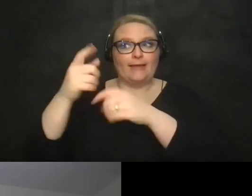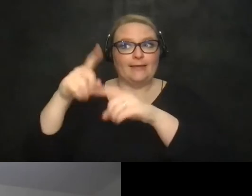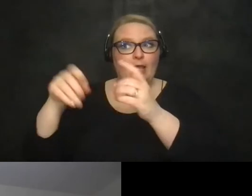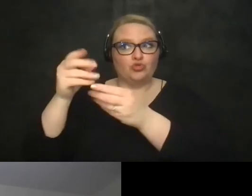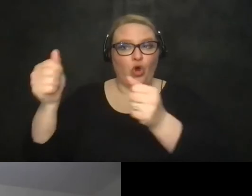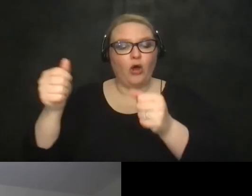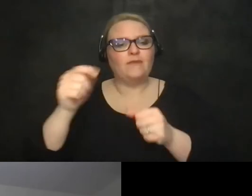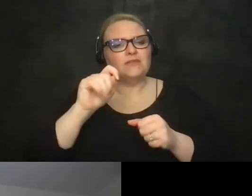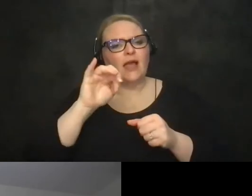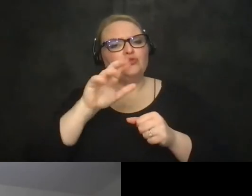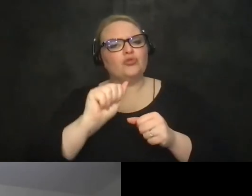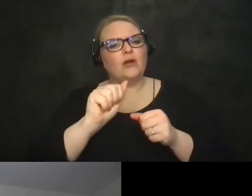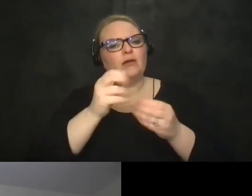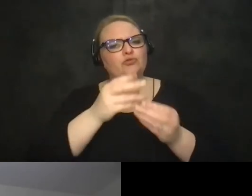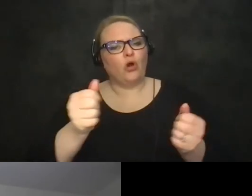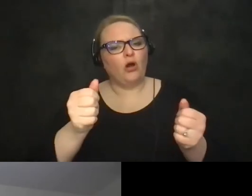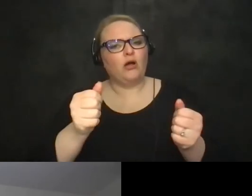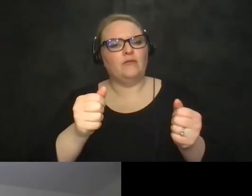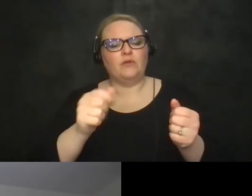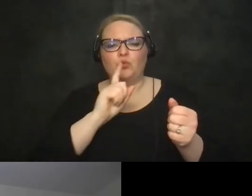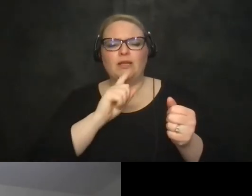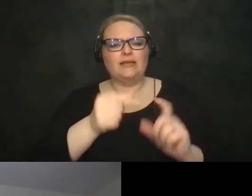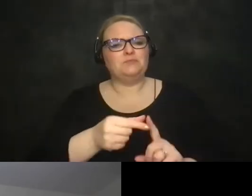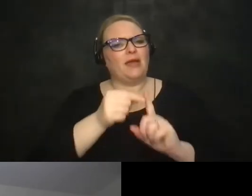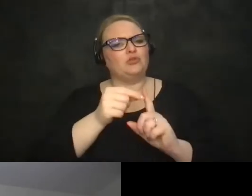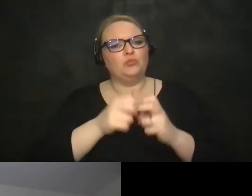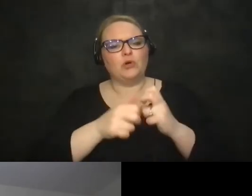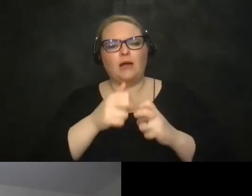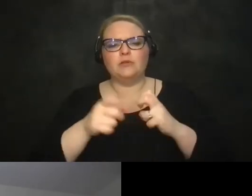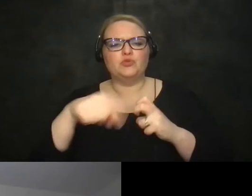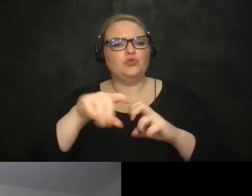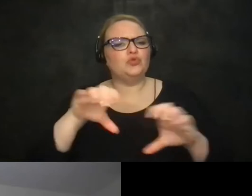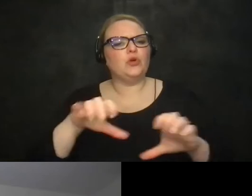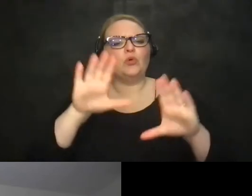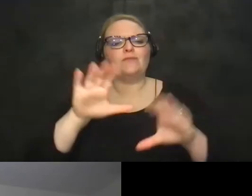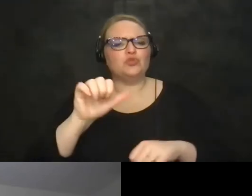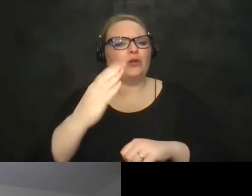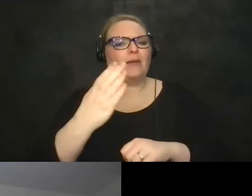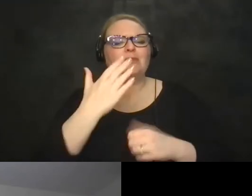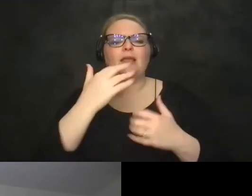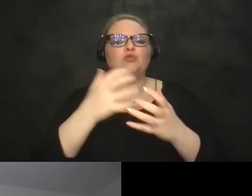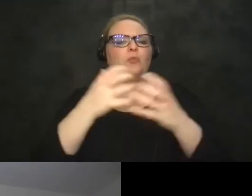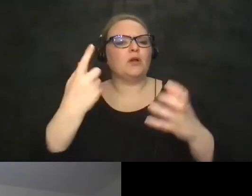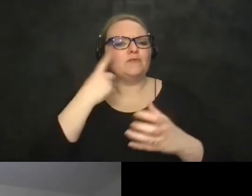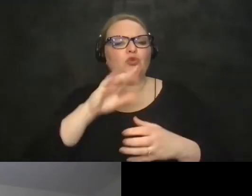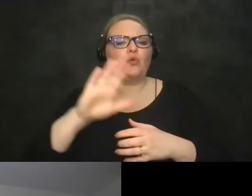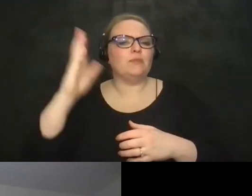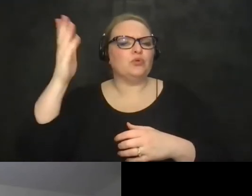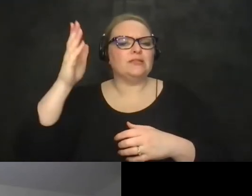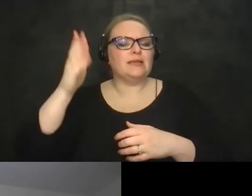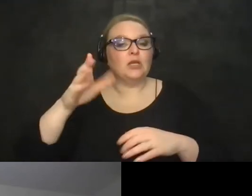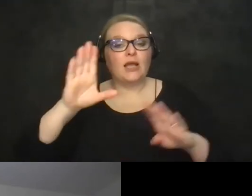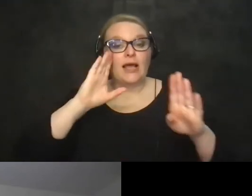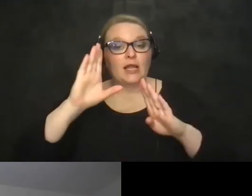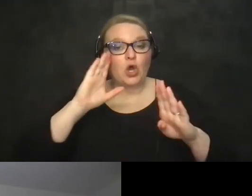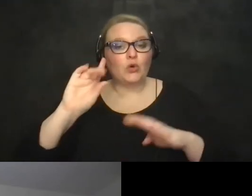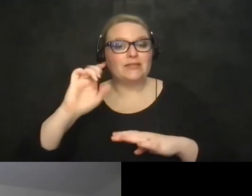Very individualized problems and you do a wonderful job. So thank you so much for your presentation and hi everyone